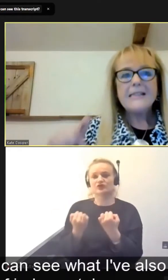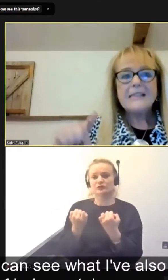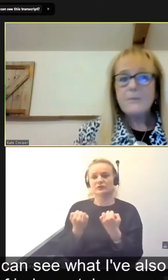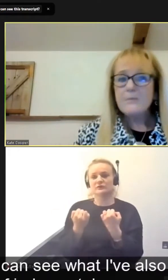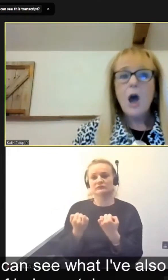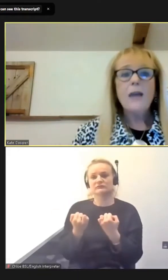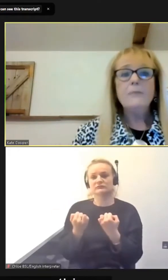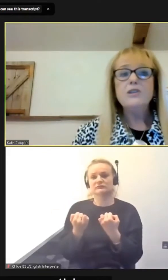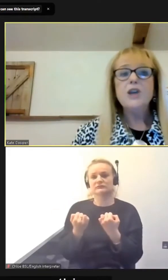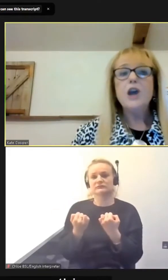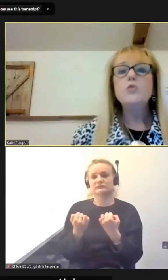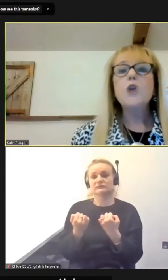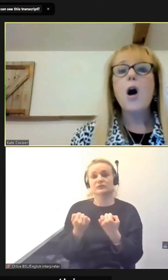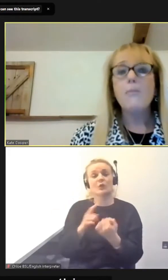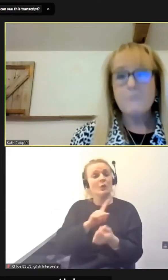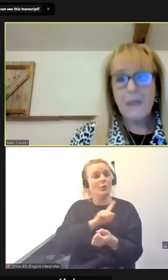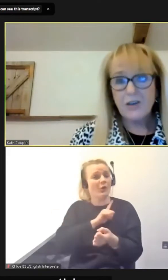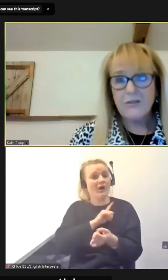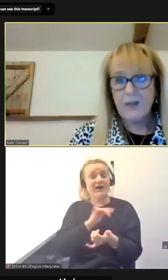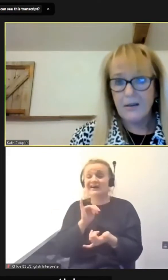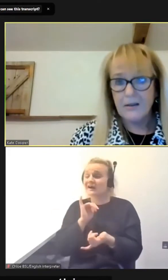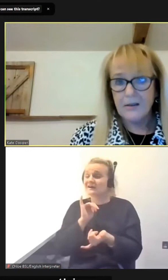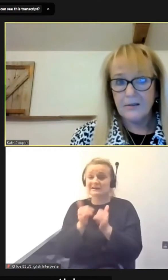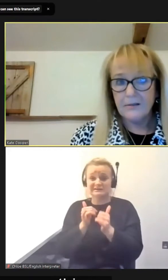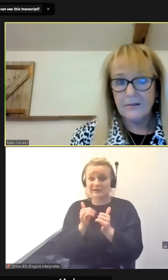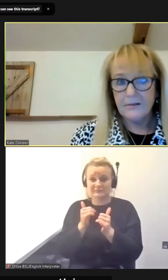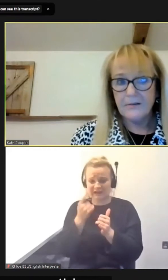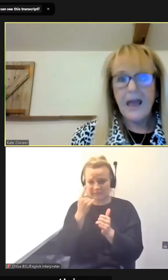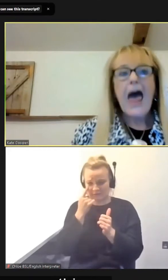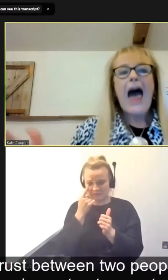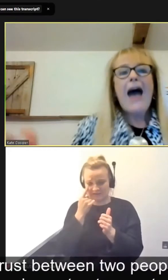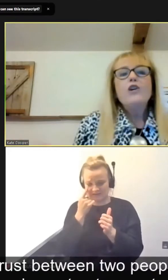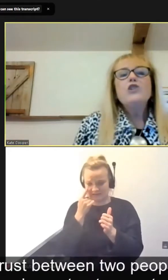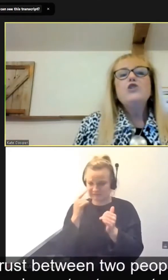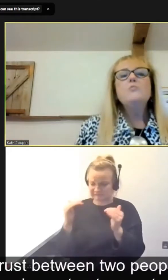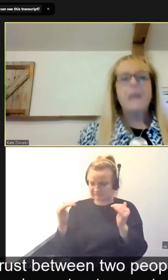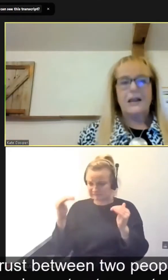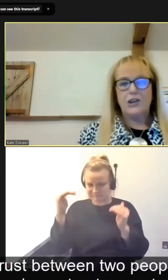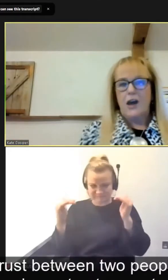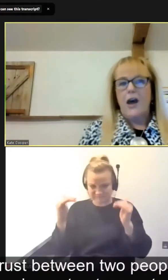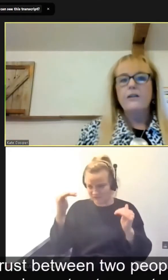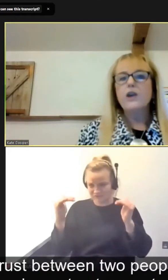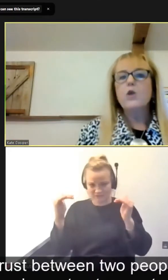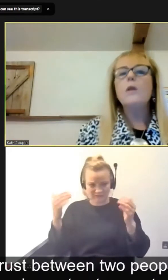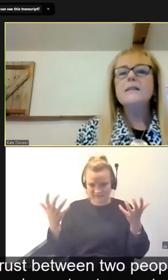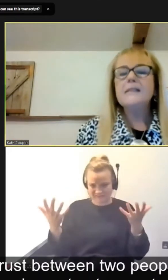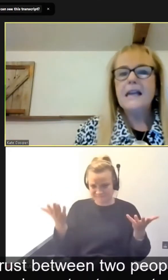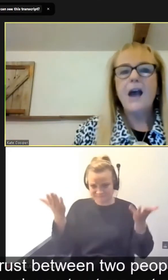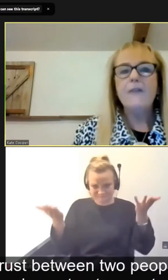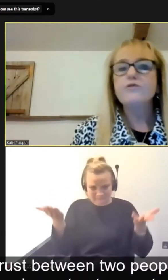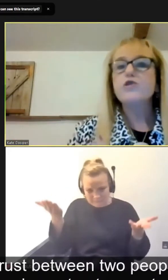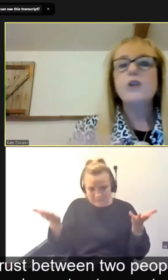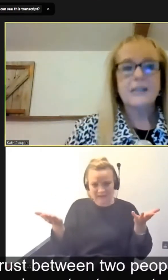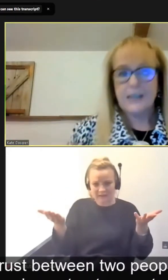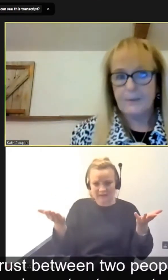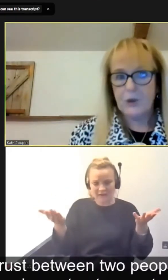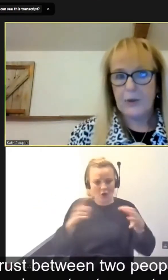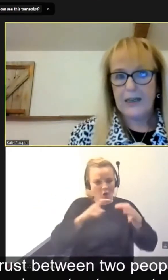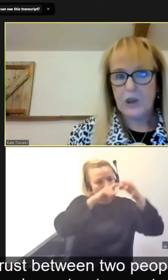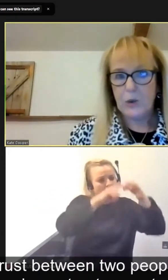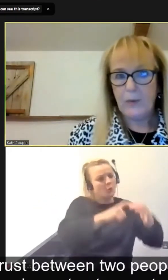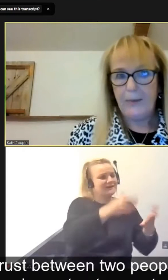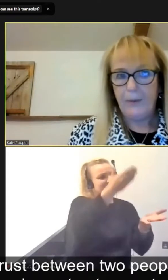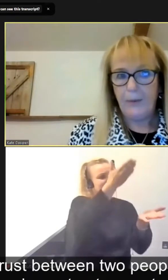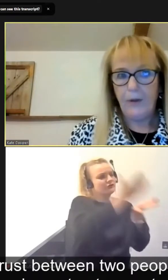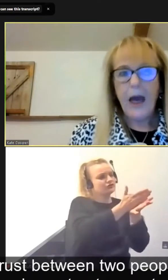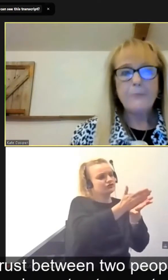Because sometimes you can't measure things. How can you measure the quality of trust between